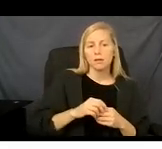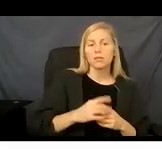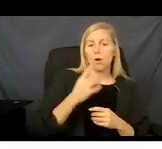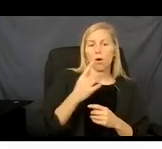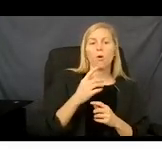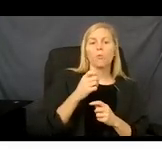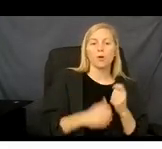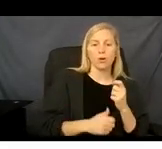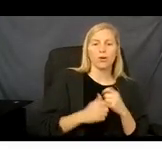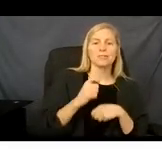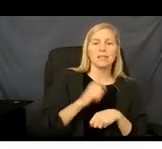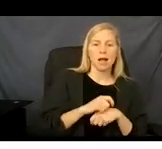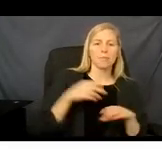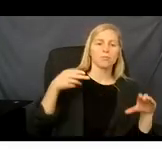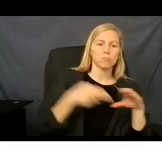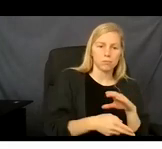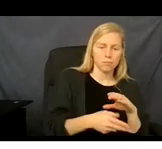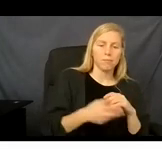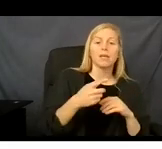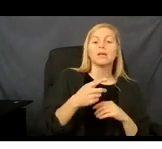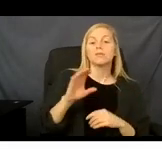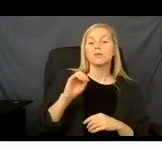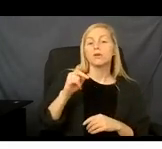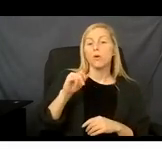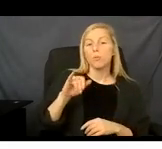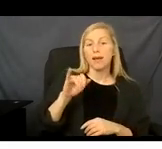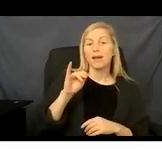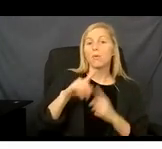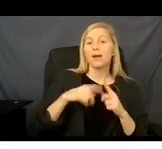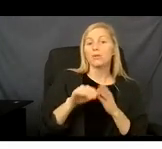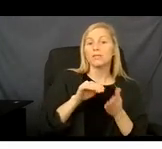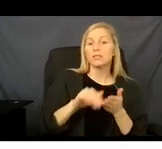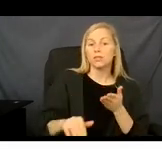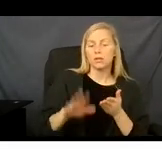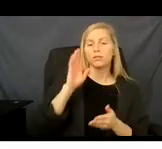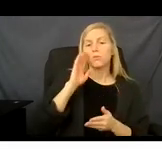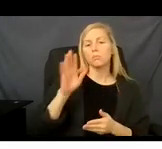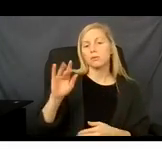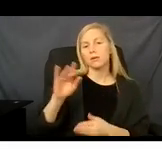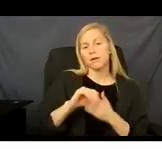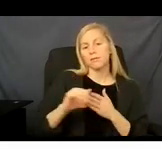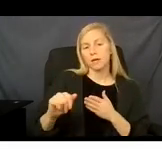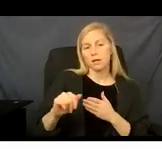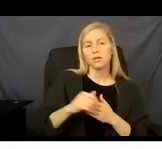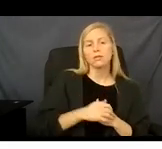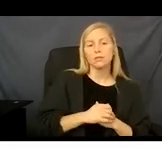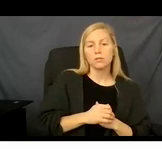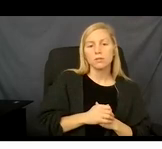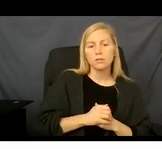your co-pay upon discharge will be $25. There will be no co-pay for hospital stays for childbirth,